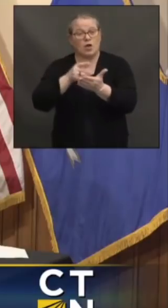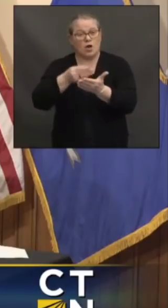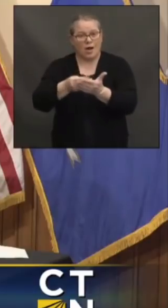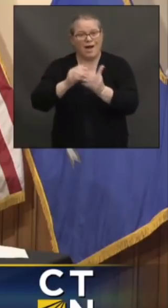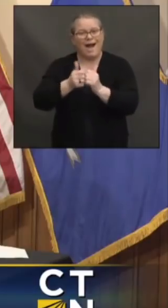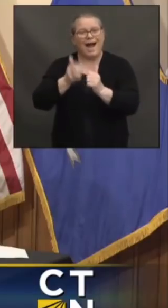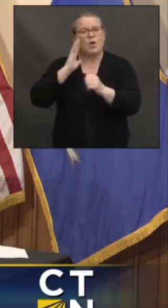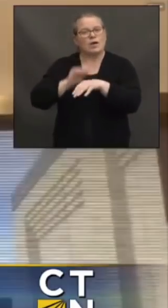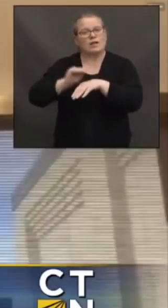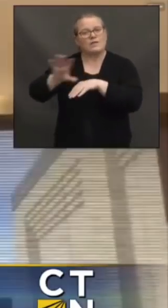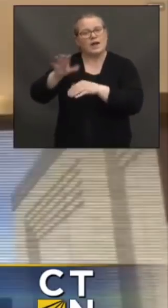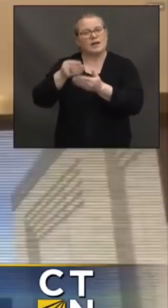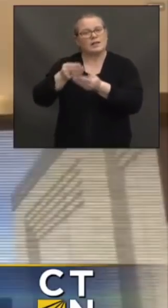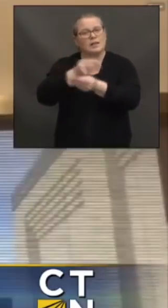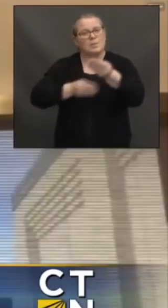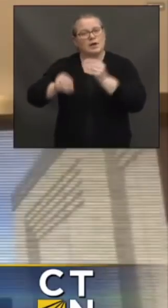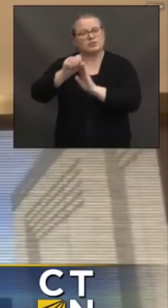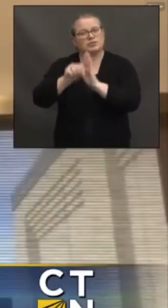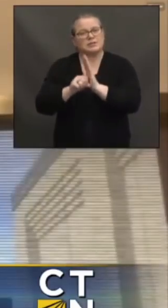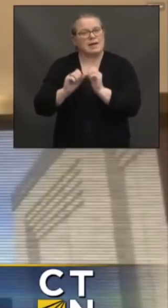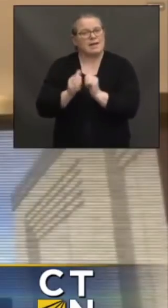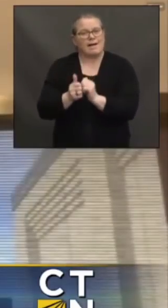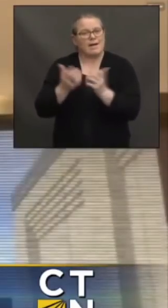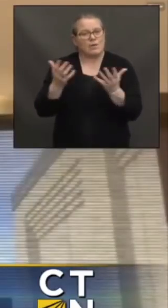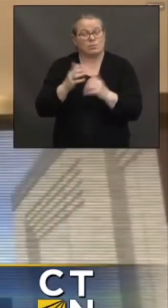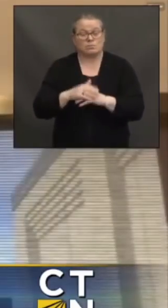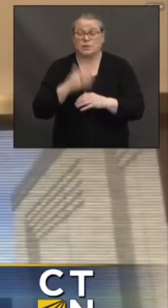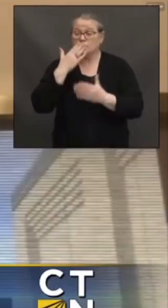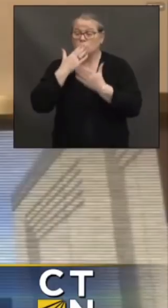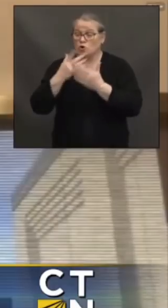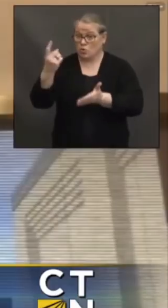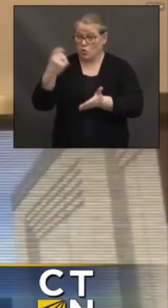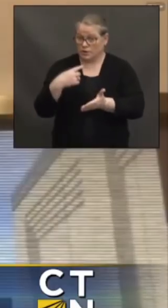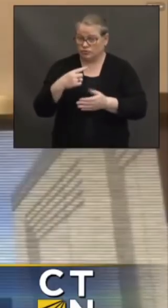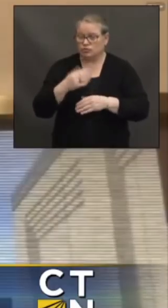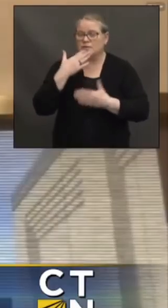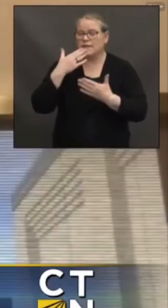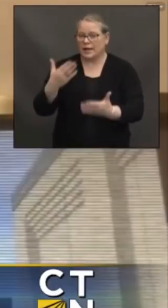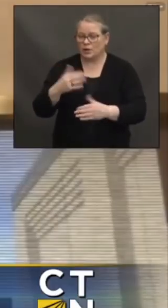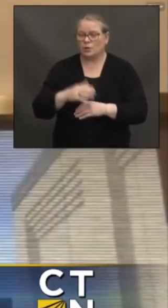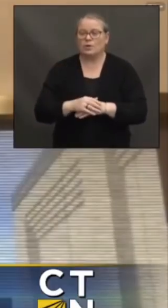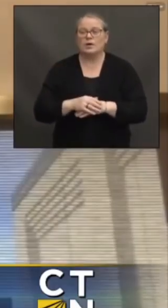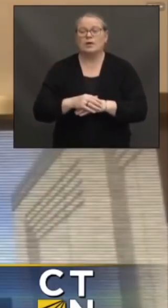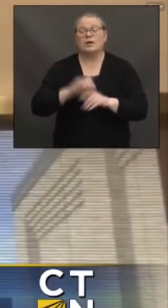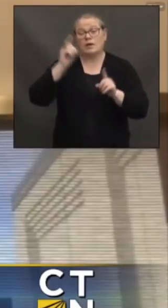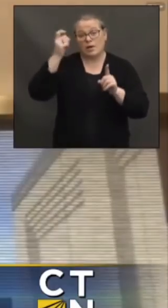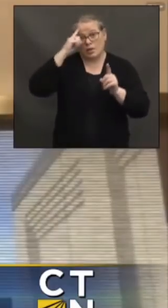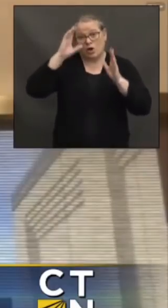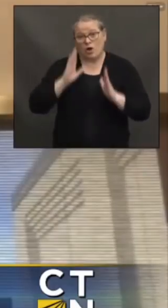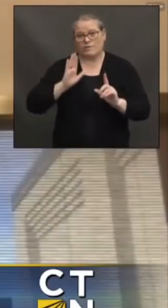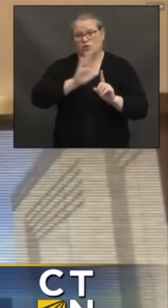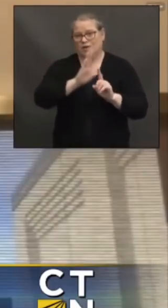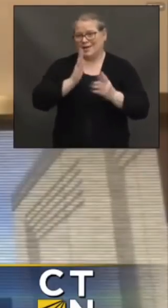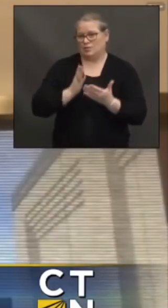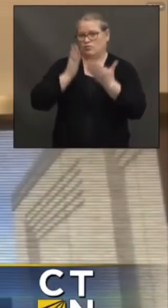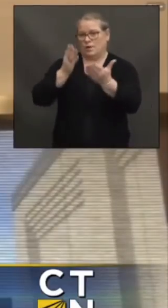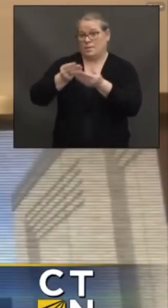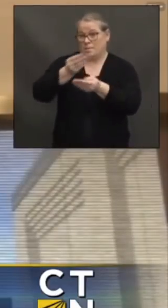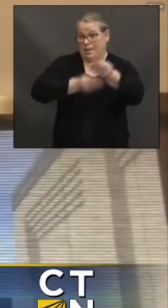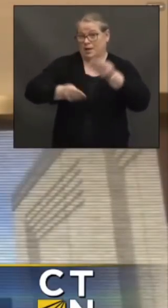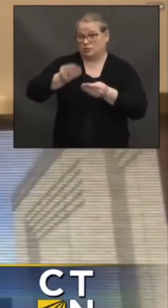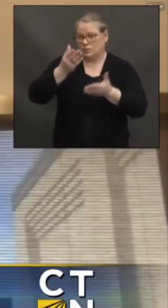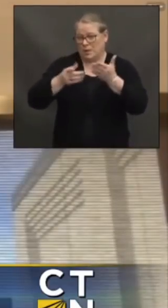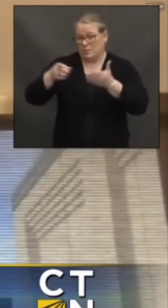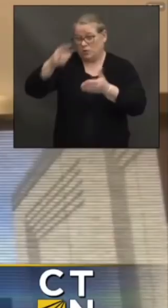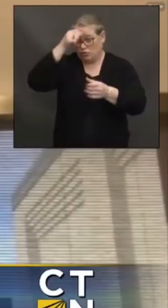Great. Thank you for the question. First, you might recall in the governor's recommended budget that we were relying on